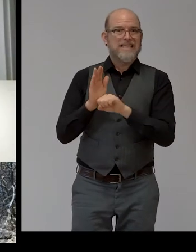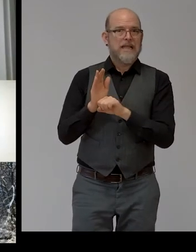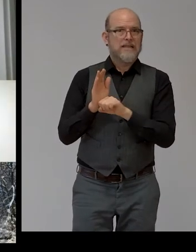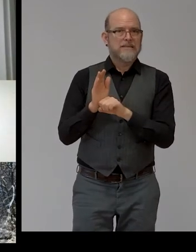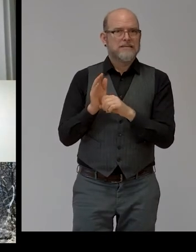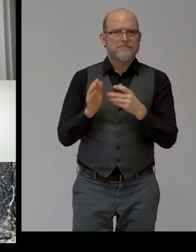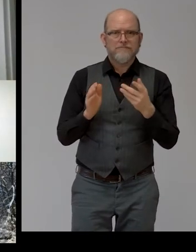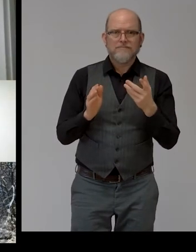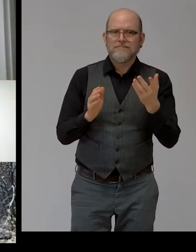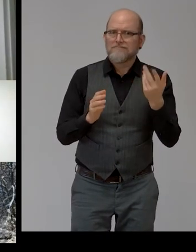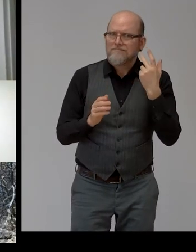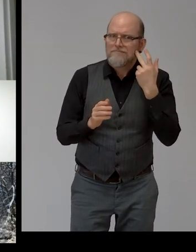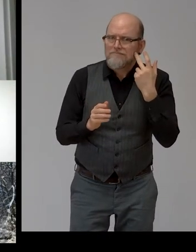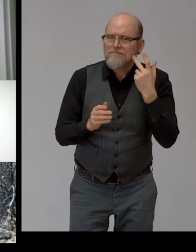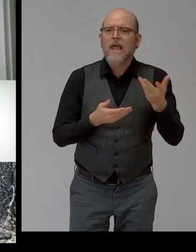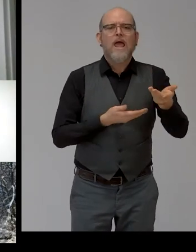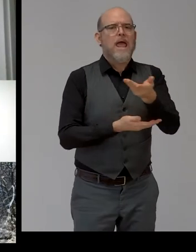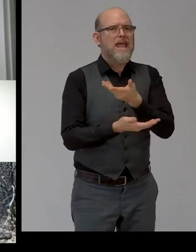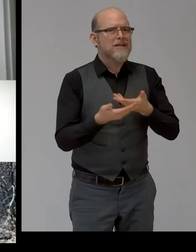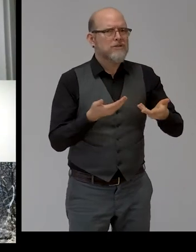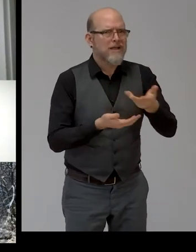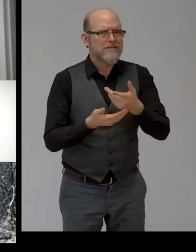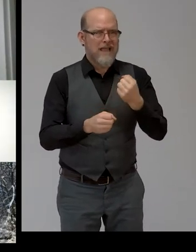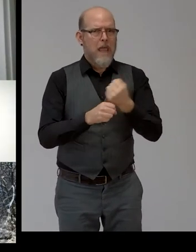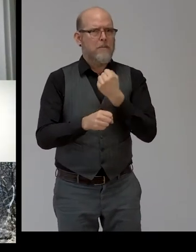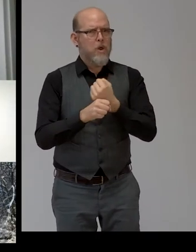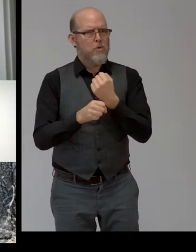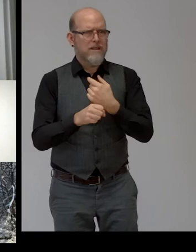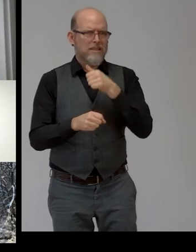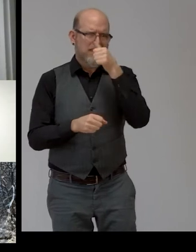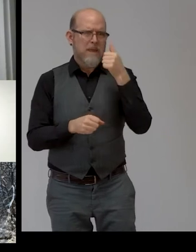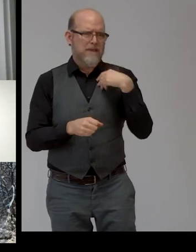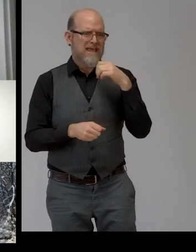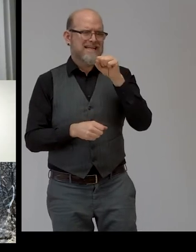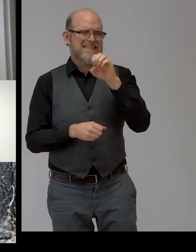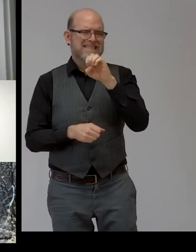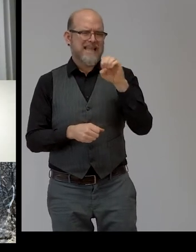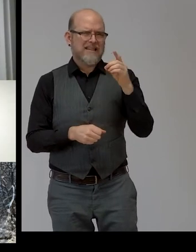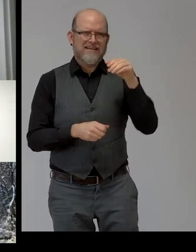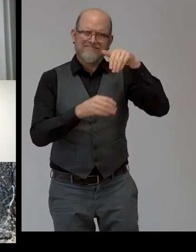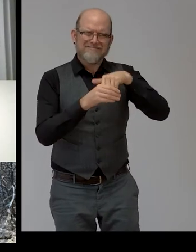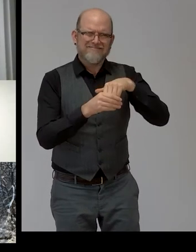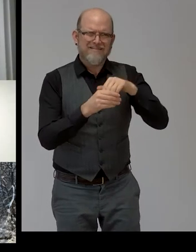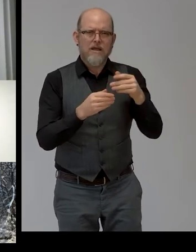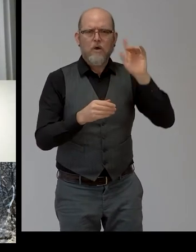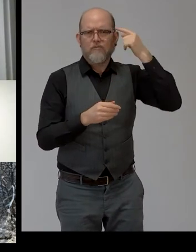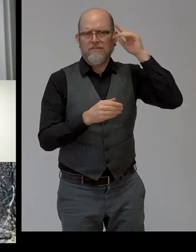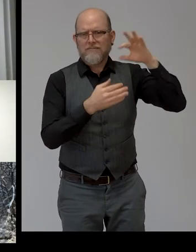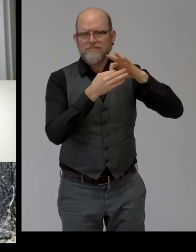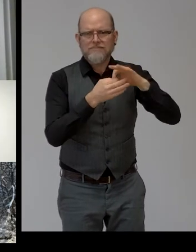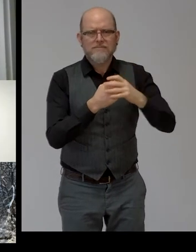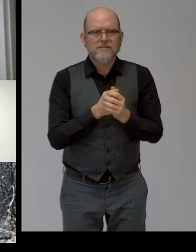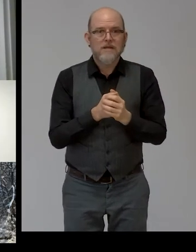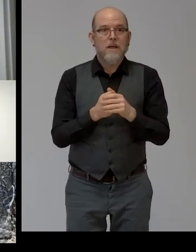otherwise known as SEED. On behalf of the US Department of Labor's Office of Disability Employment Policy, thank you to this